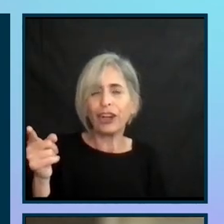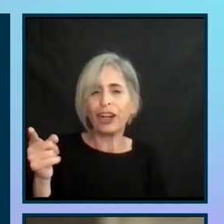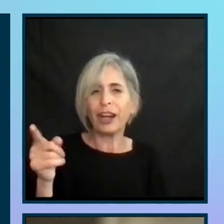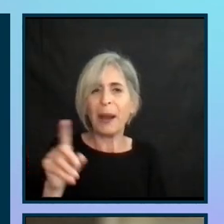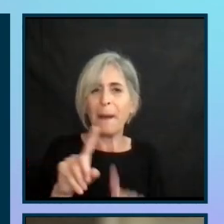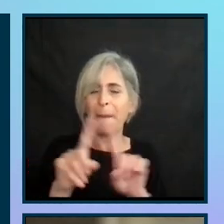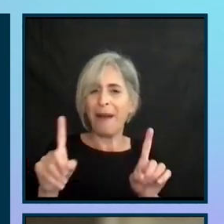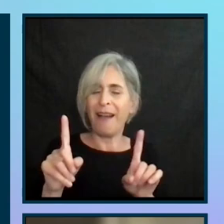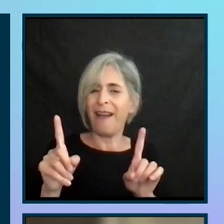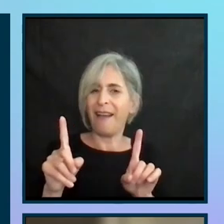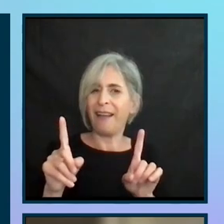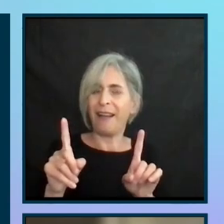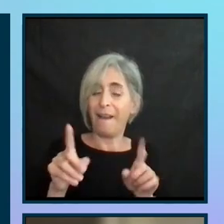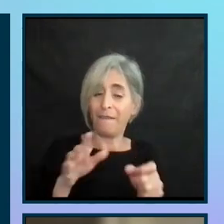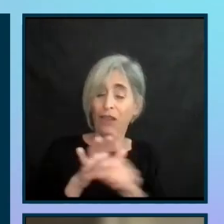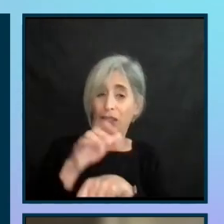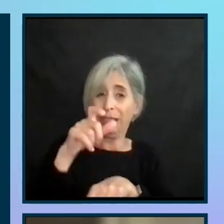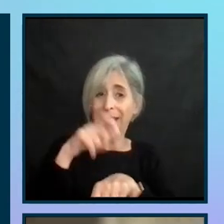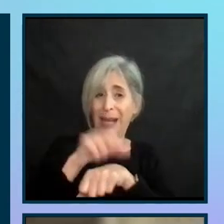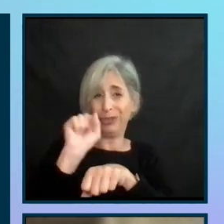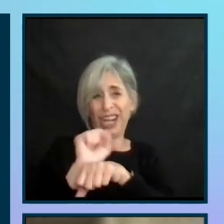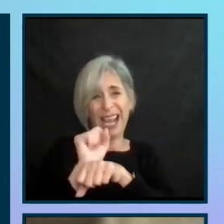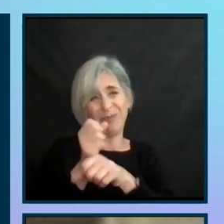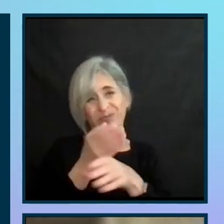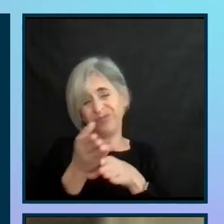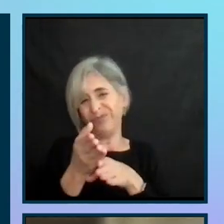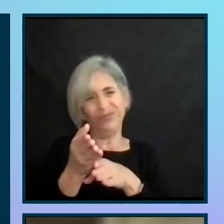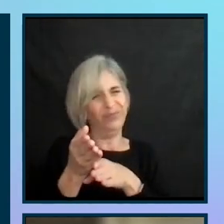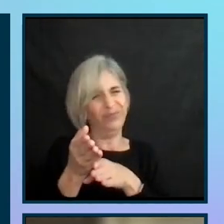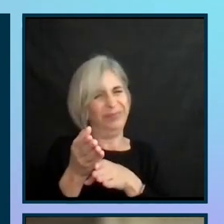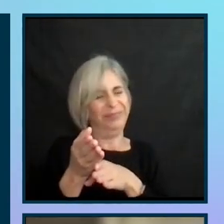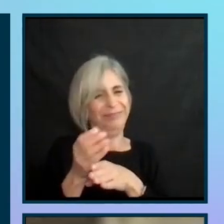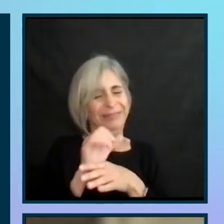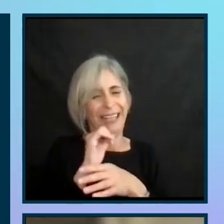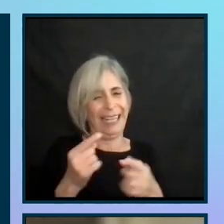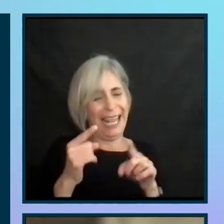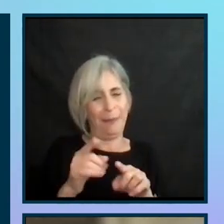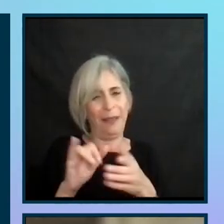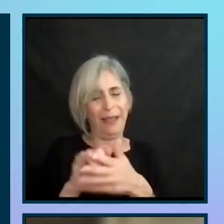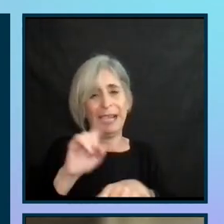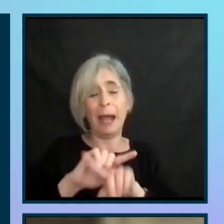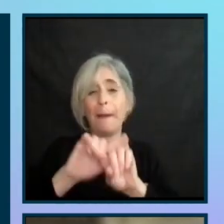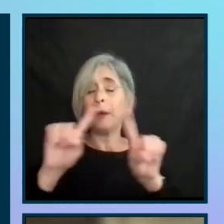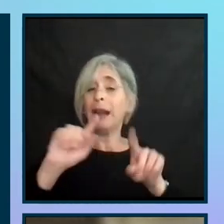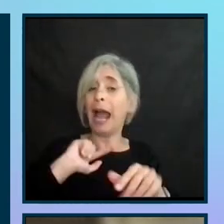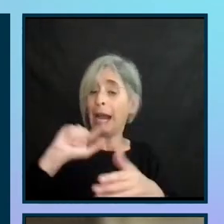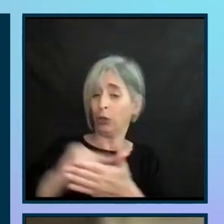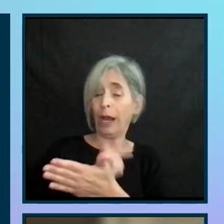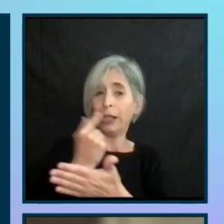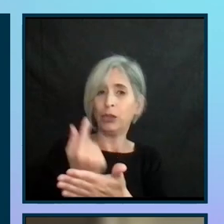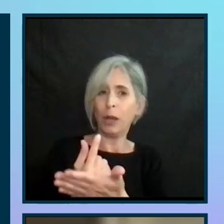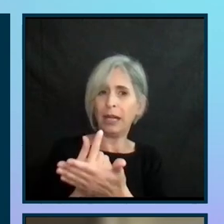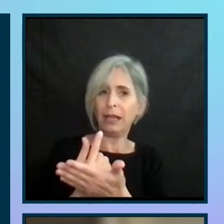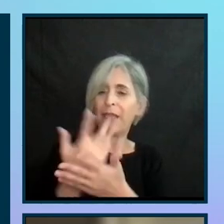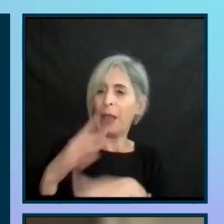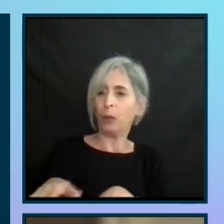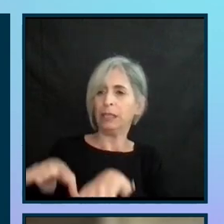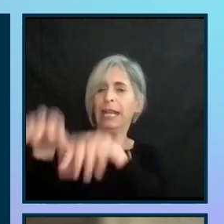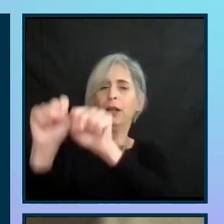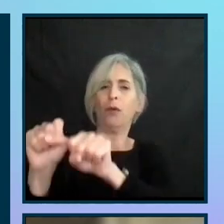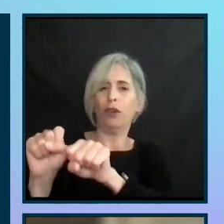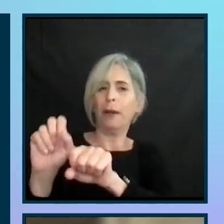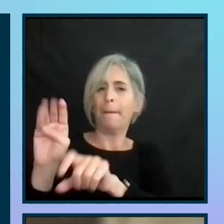there was no point, a full time position didn't seem likely at the time. But as I was graduating, they were acquired by Yahoo at the time.